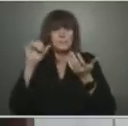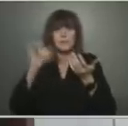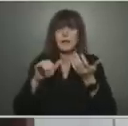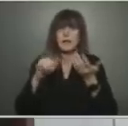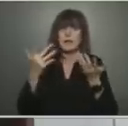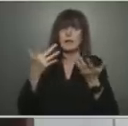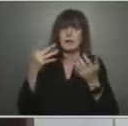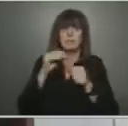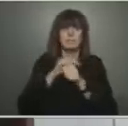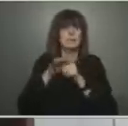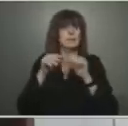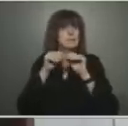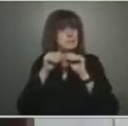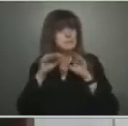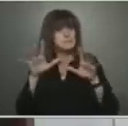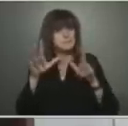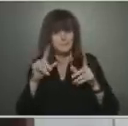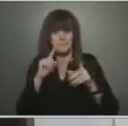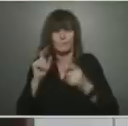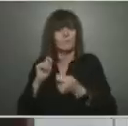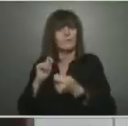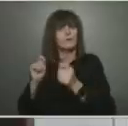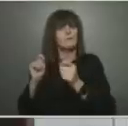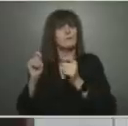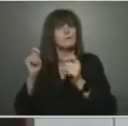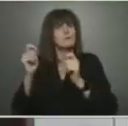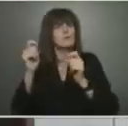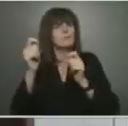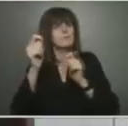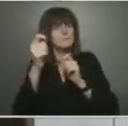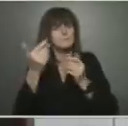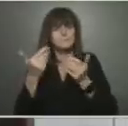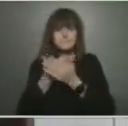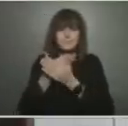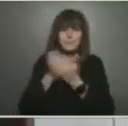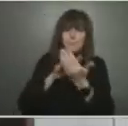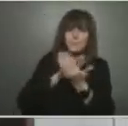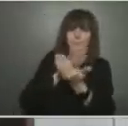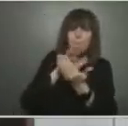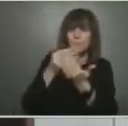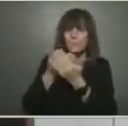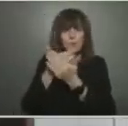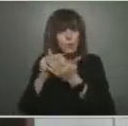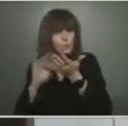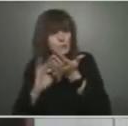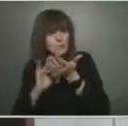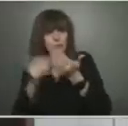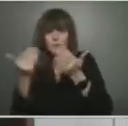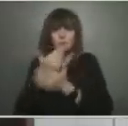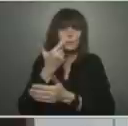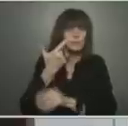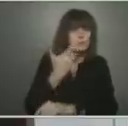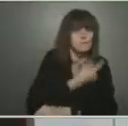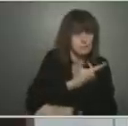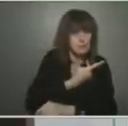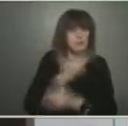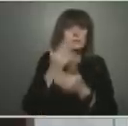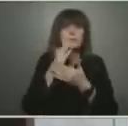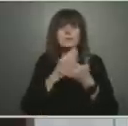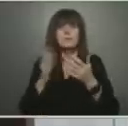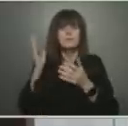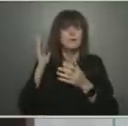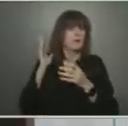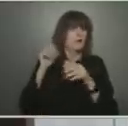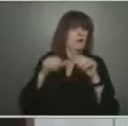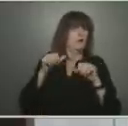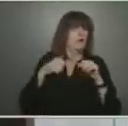we may get even newer vaccines that some of those that were hesitant may want to review. But we have to have